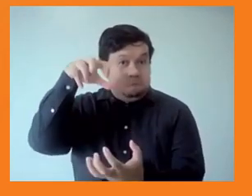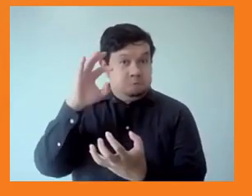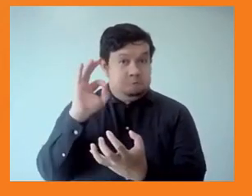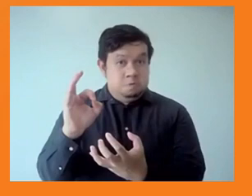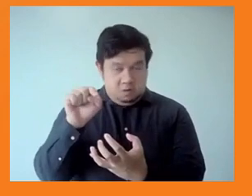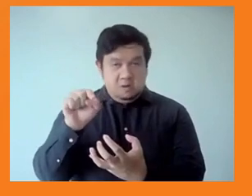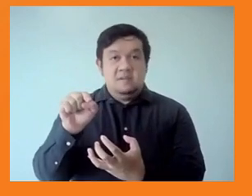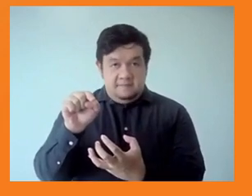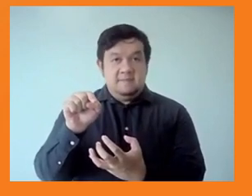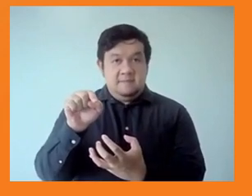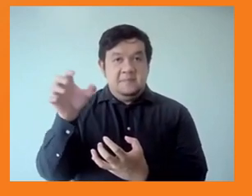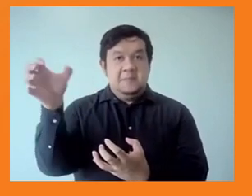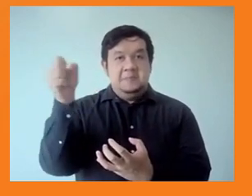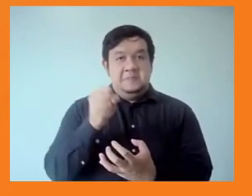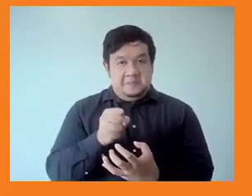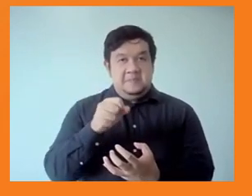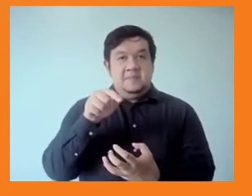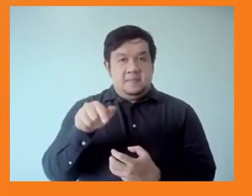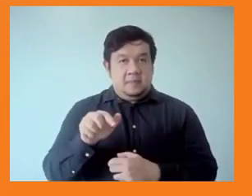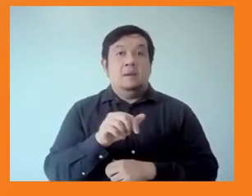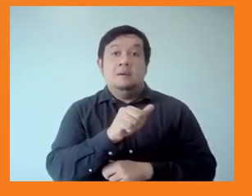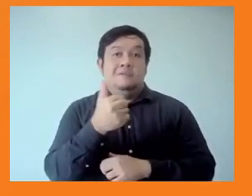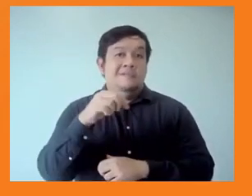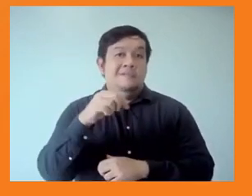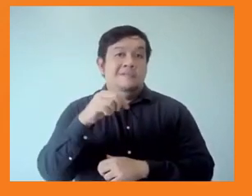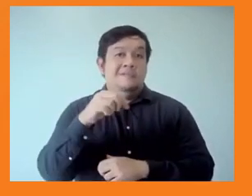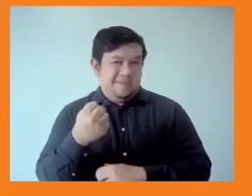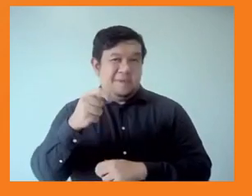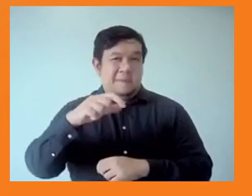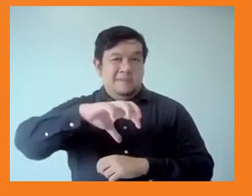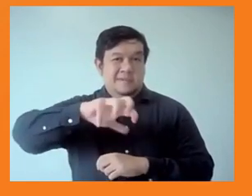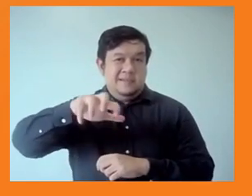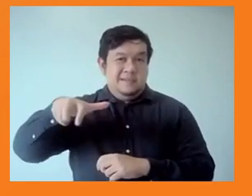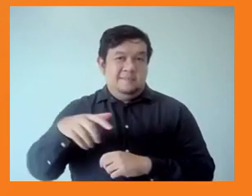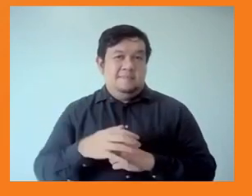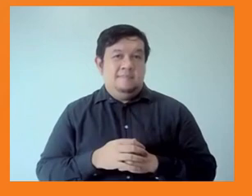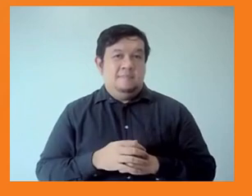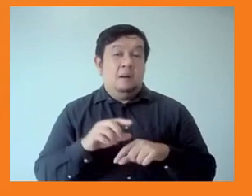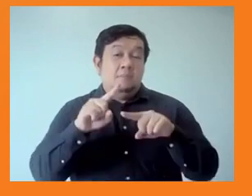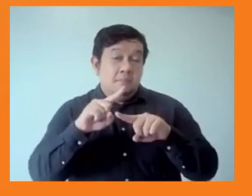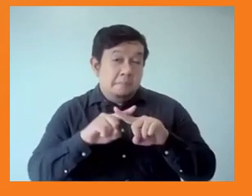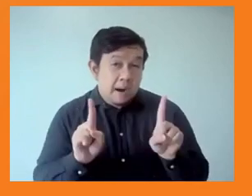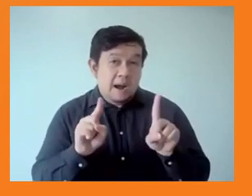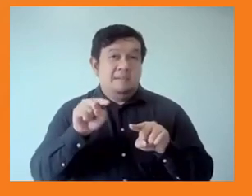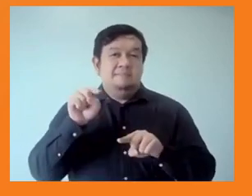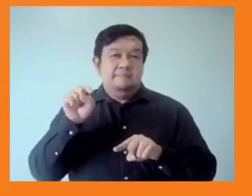And as a result, tax systems in Asia are actually increasing inequality by an average of 1.4%. Next slide, please.